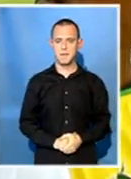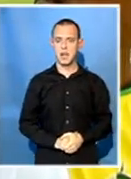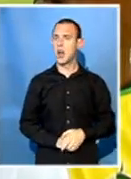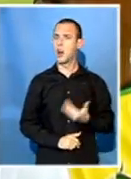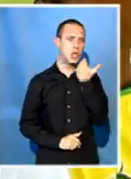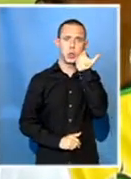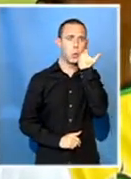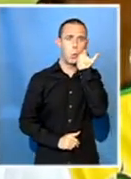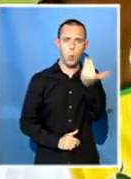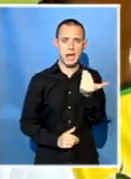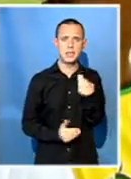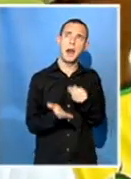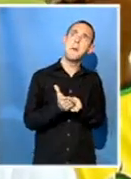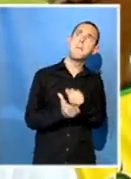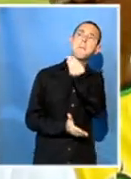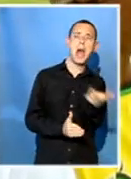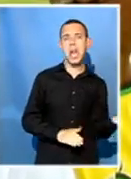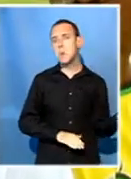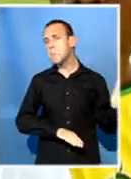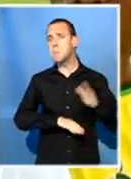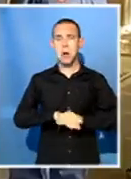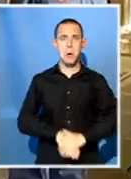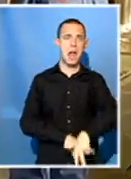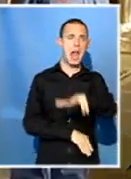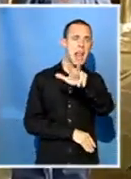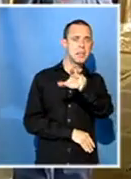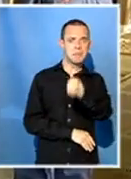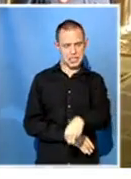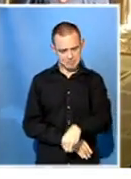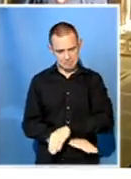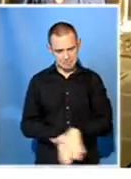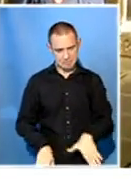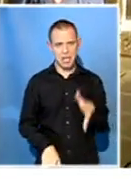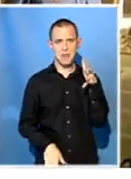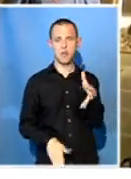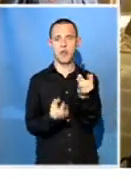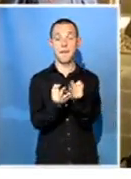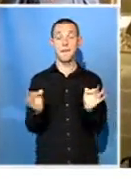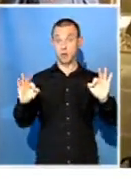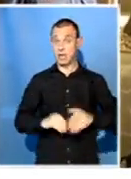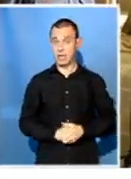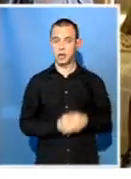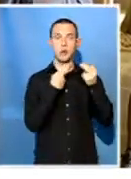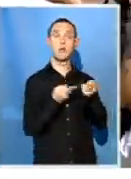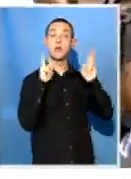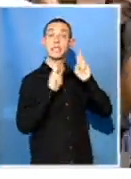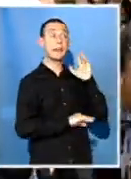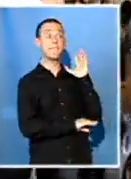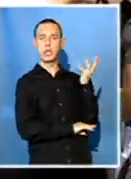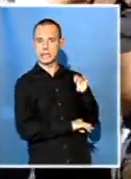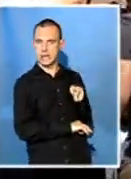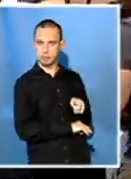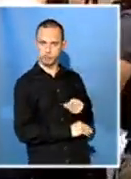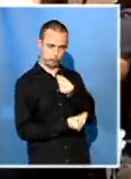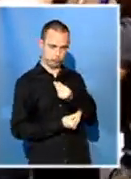6%, but we want a decrease of an 8%. The University of the Free State says academic activity will resume